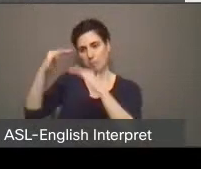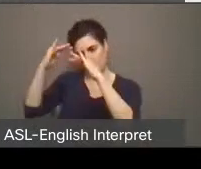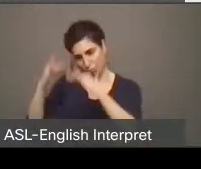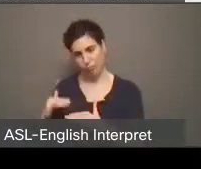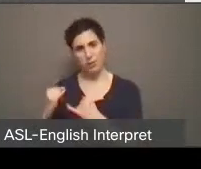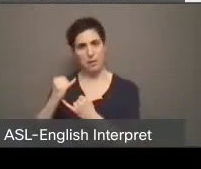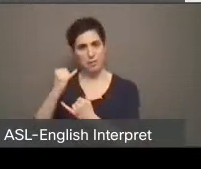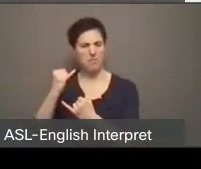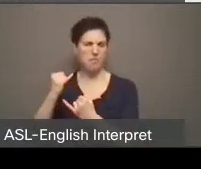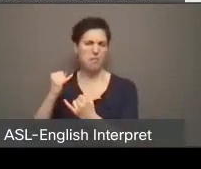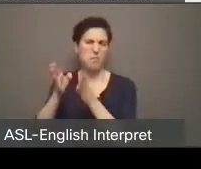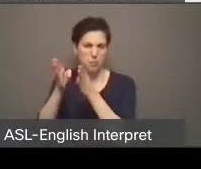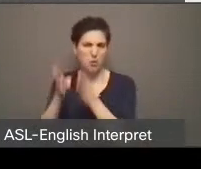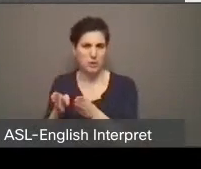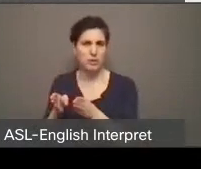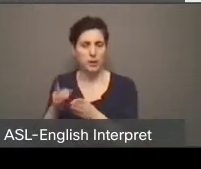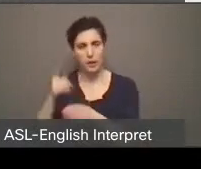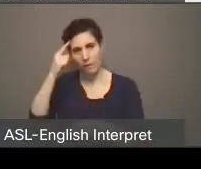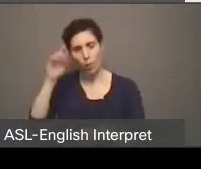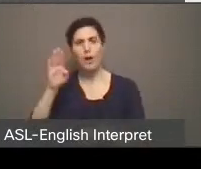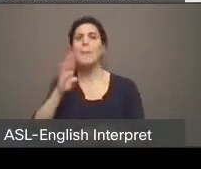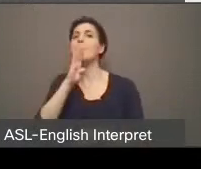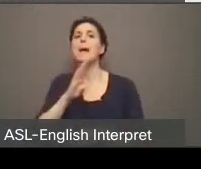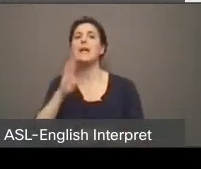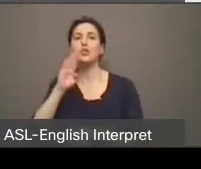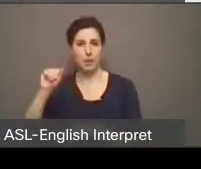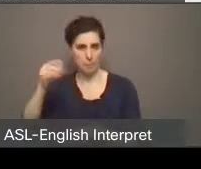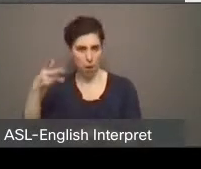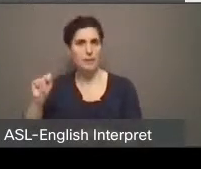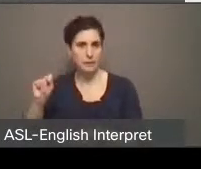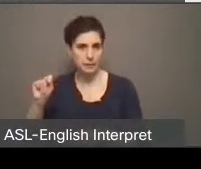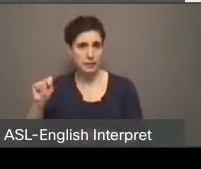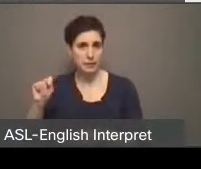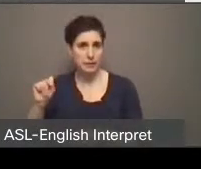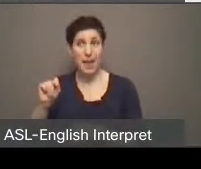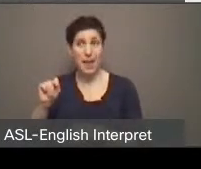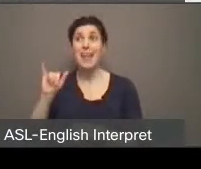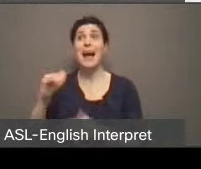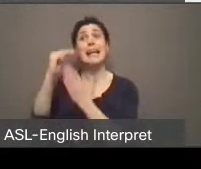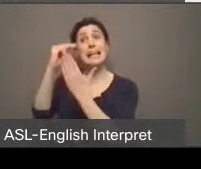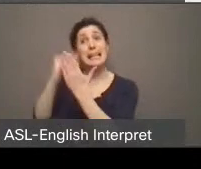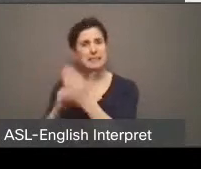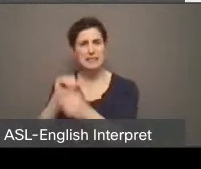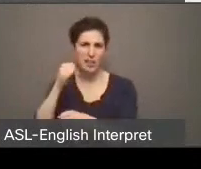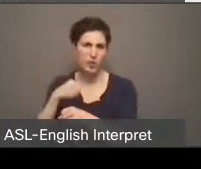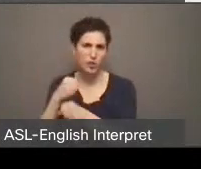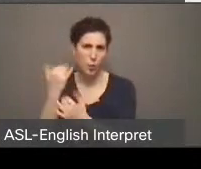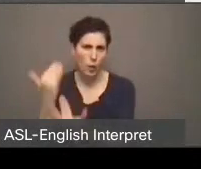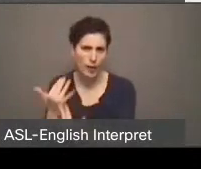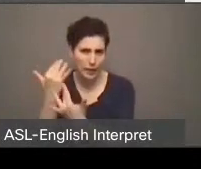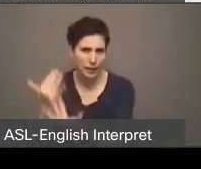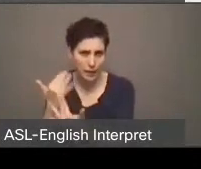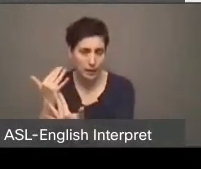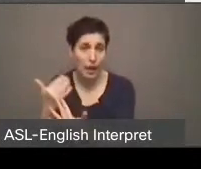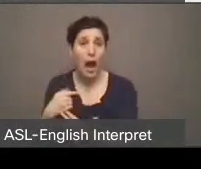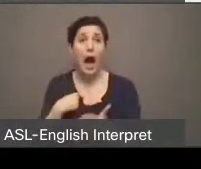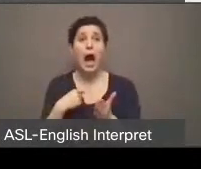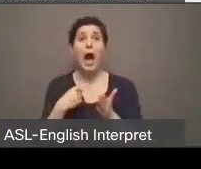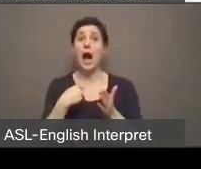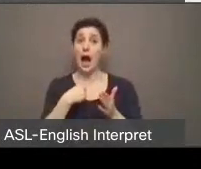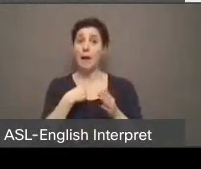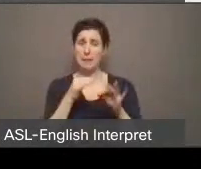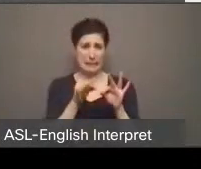Toronto community housing. We know that's a 10 year waitlist. I'm an essential worker for the city, yet there's no